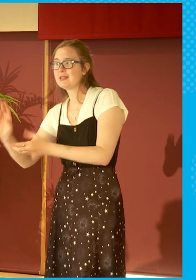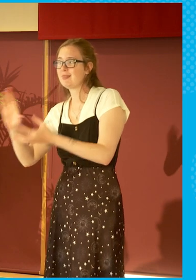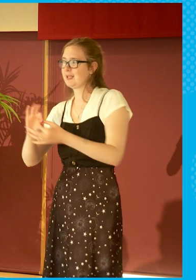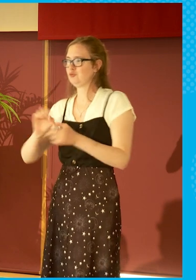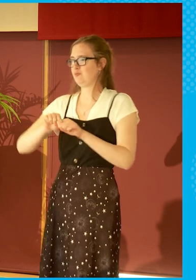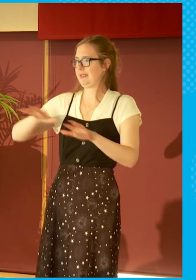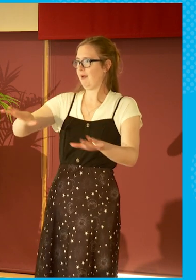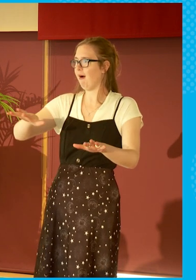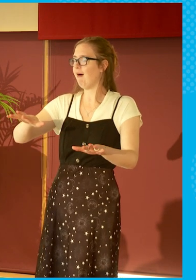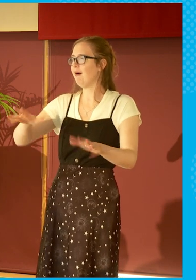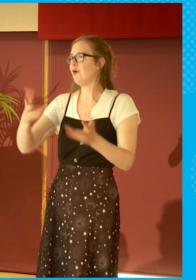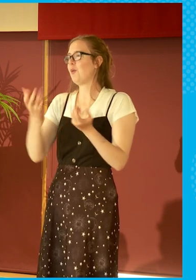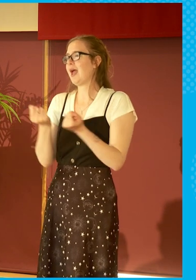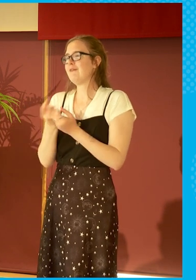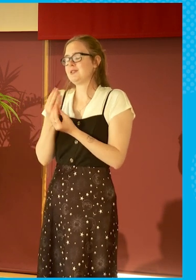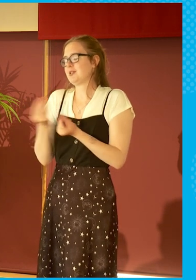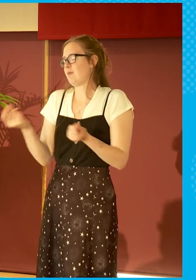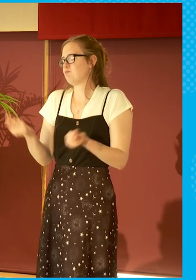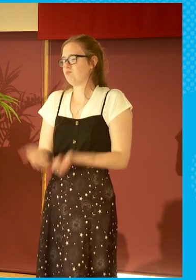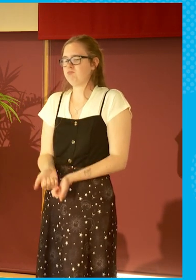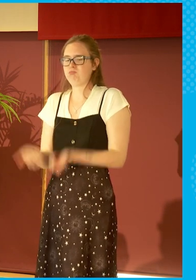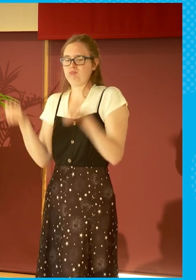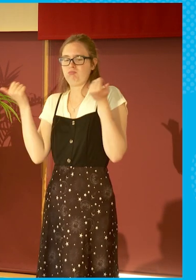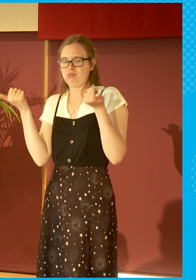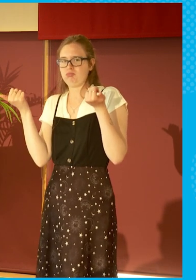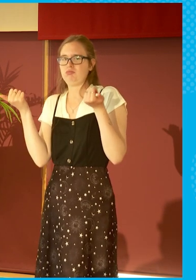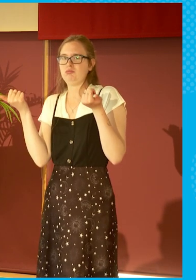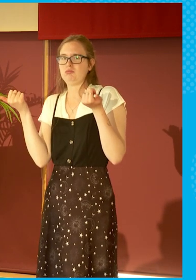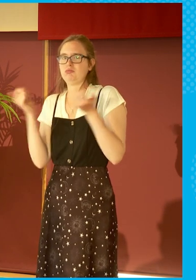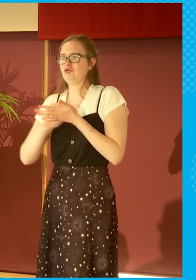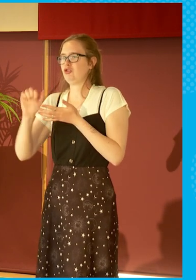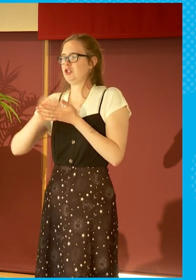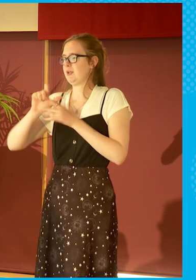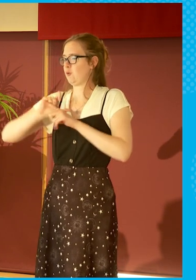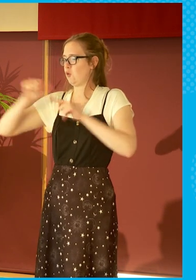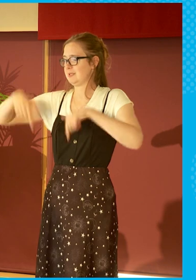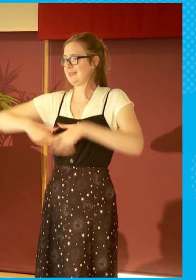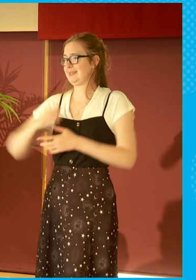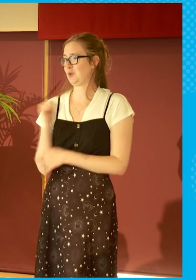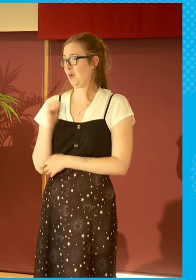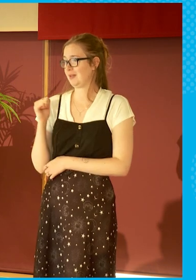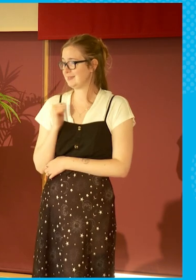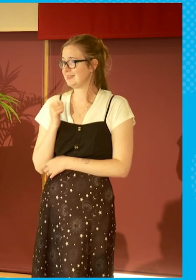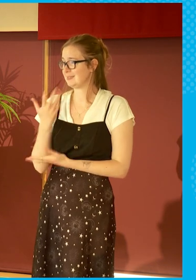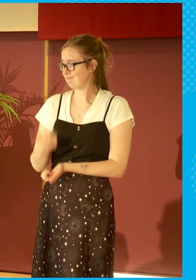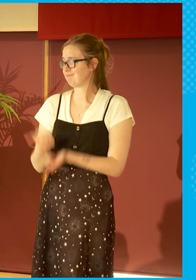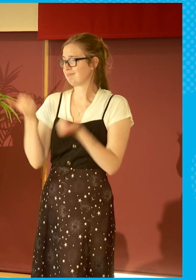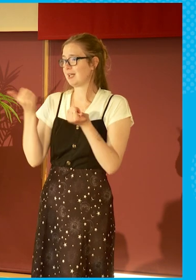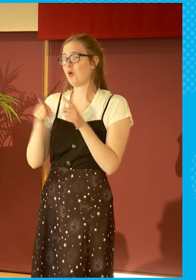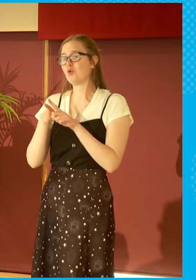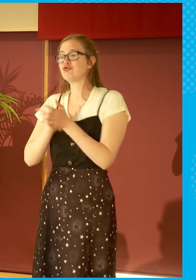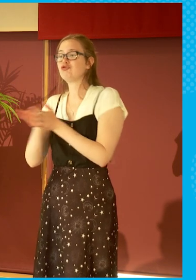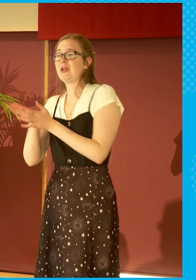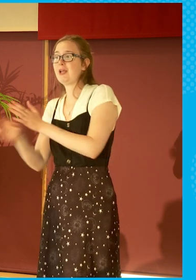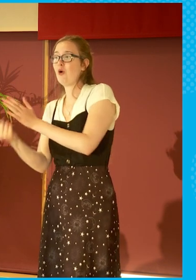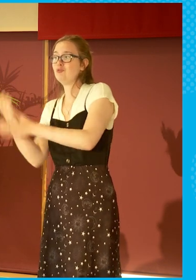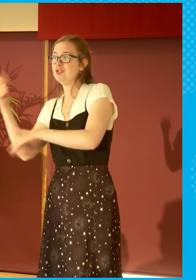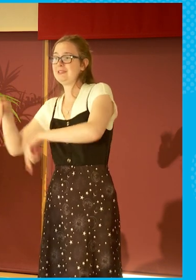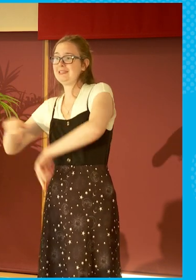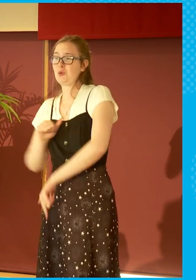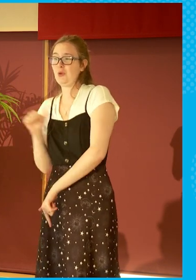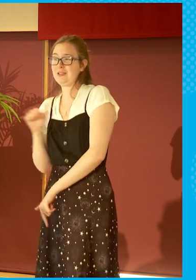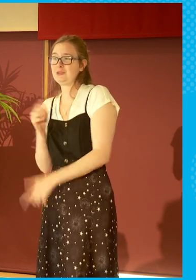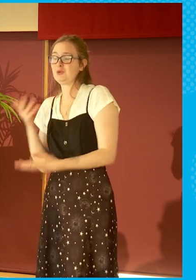we still have some really very, very good journalism courses and training in Scotland. And so